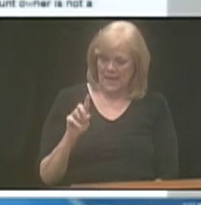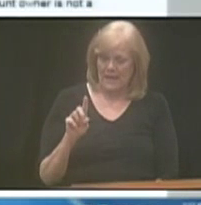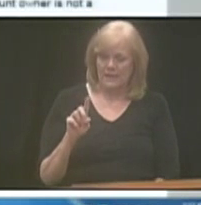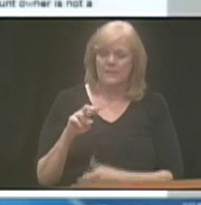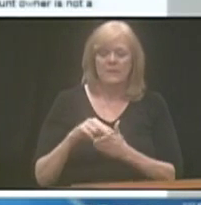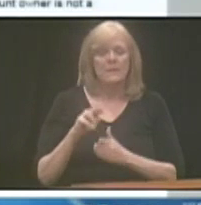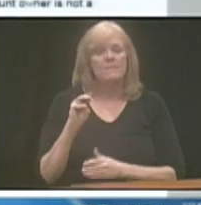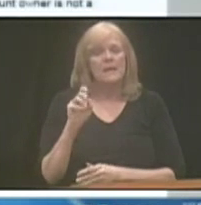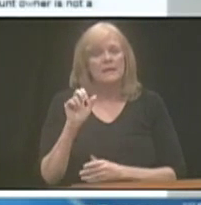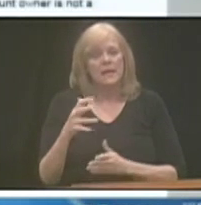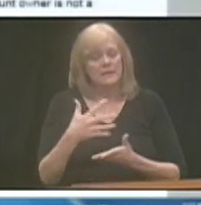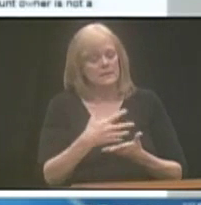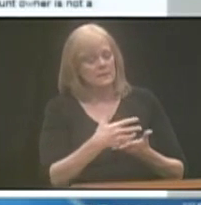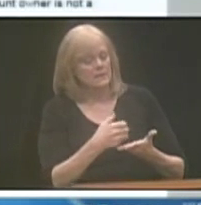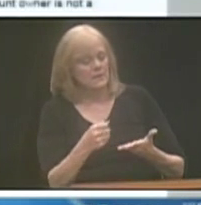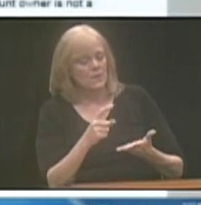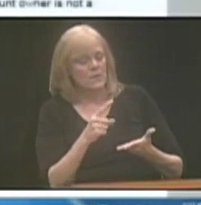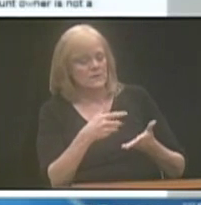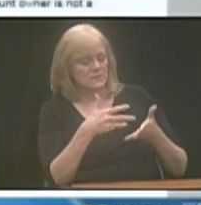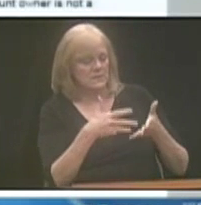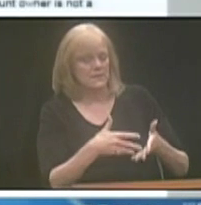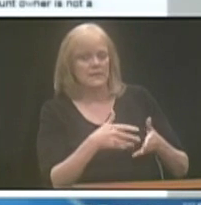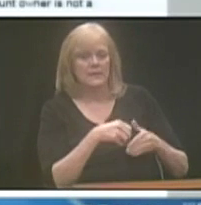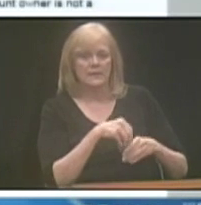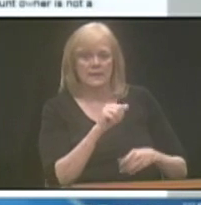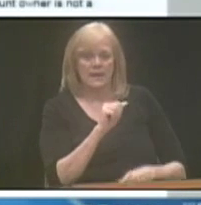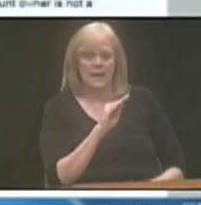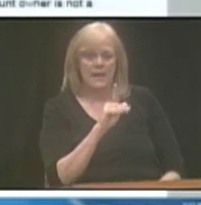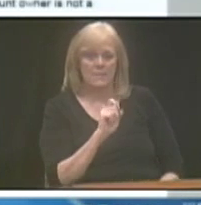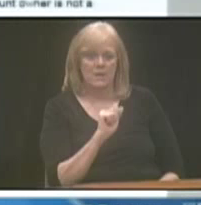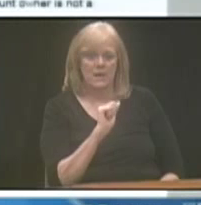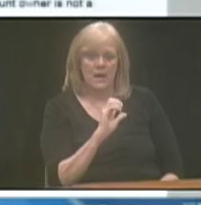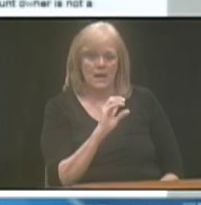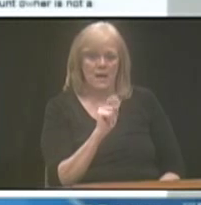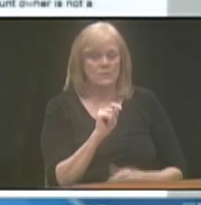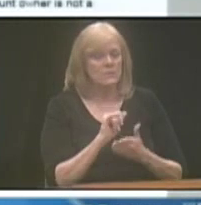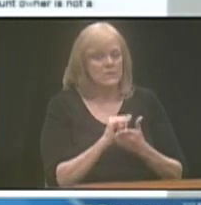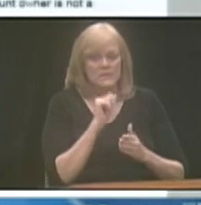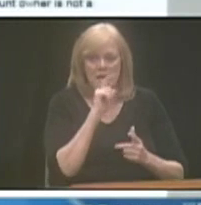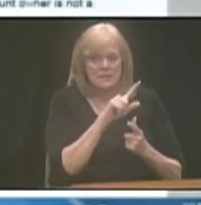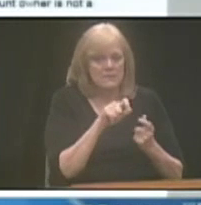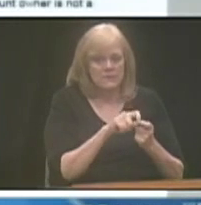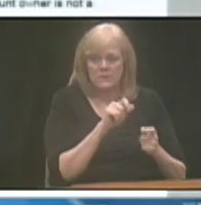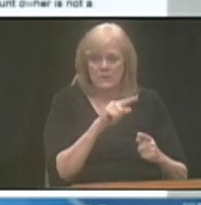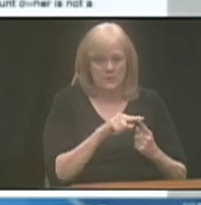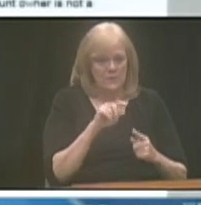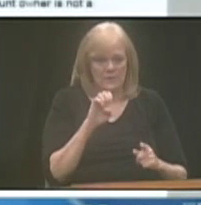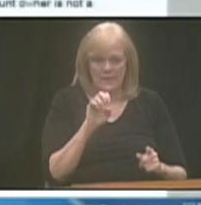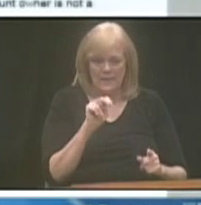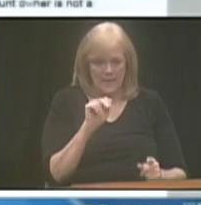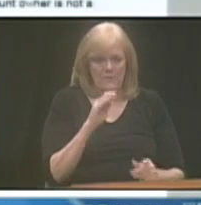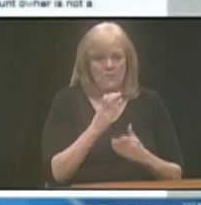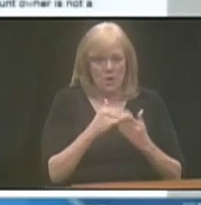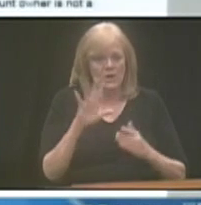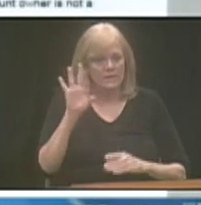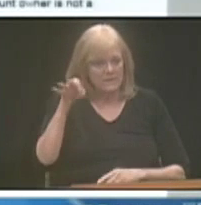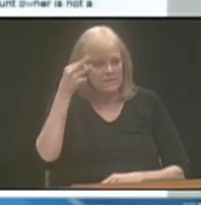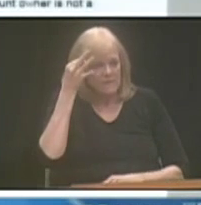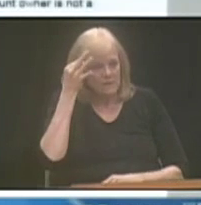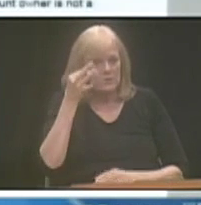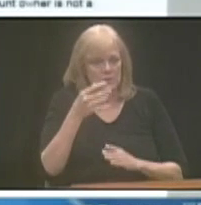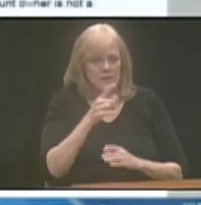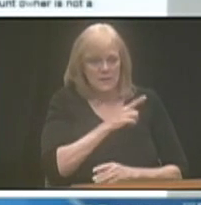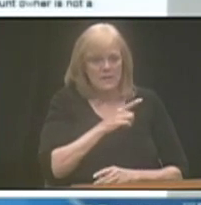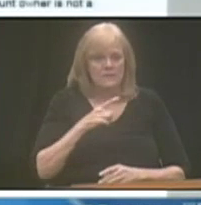collect reimbursement in the funds left in the ABLE account. So this is not just specific to ABLE, it's part of the federal legislation.